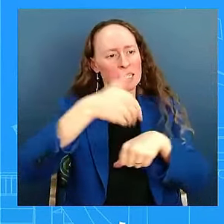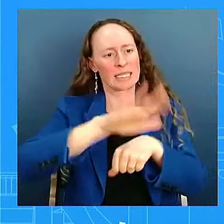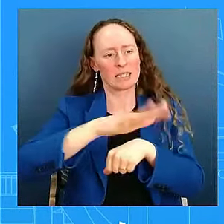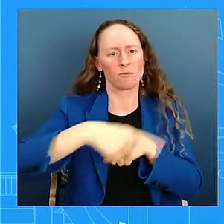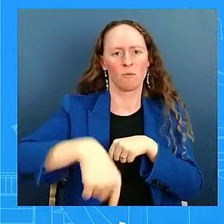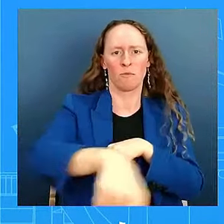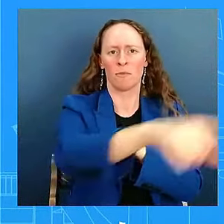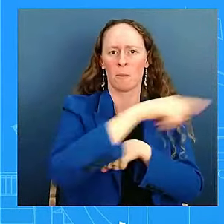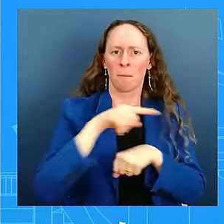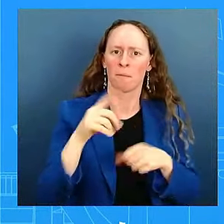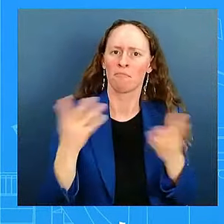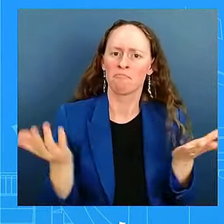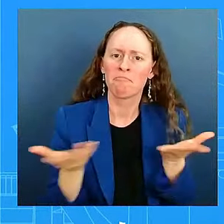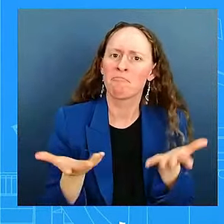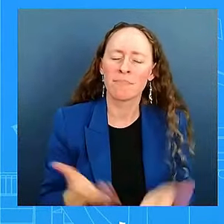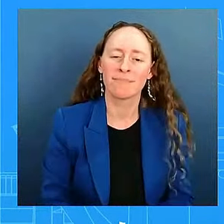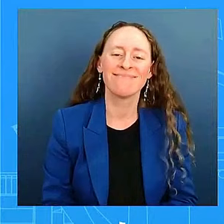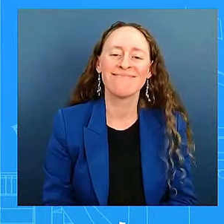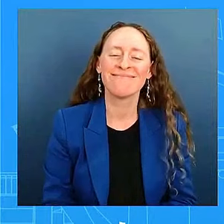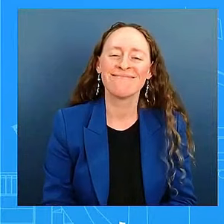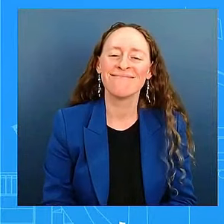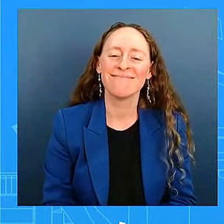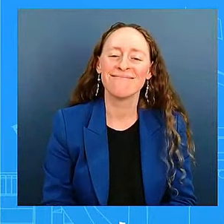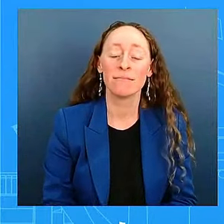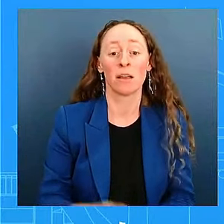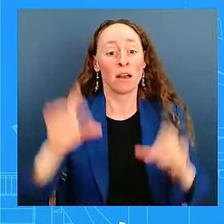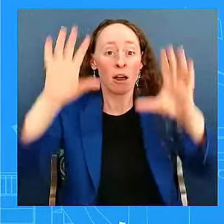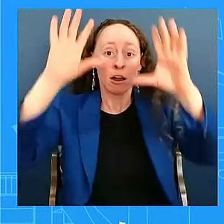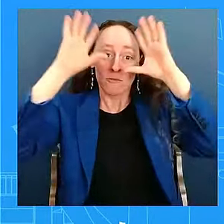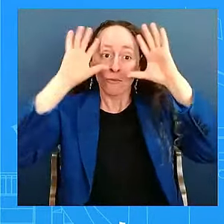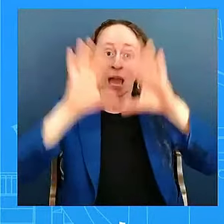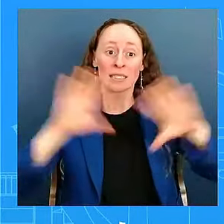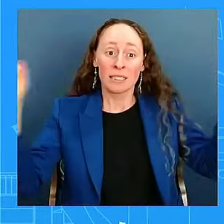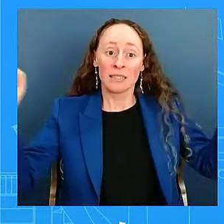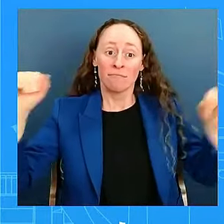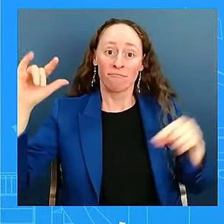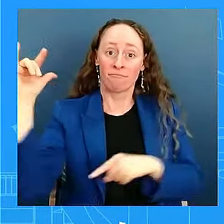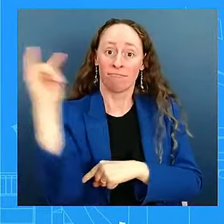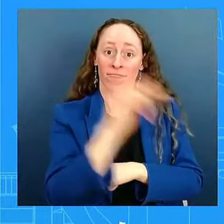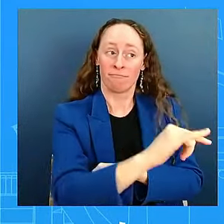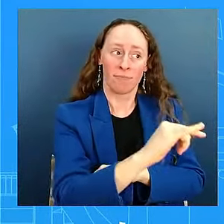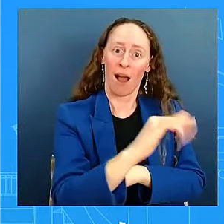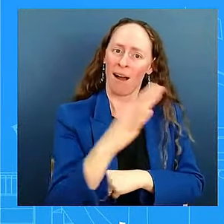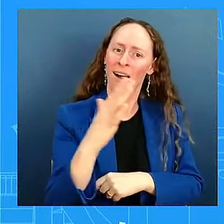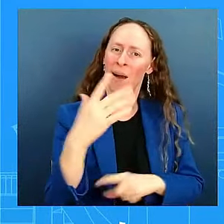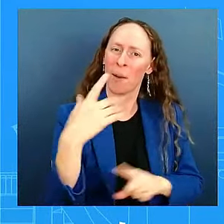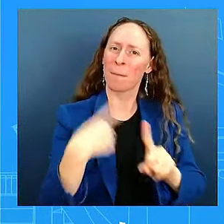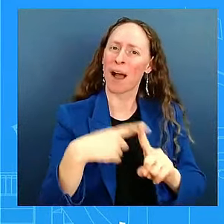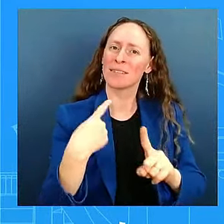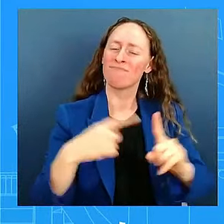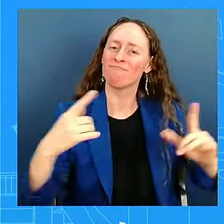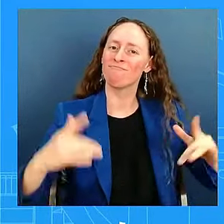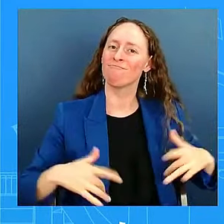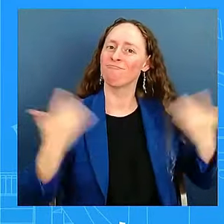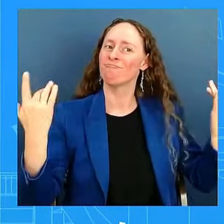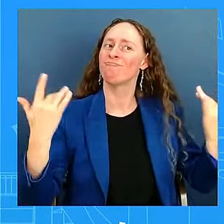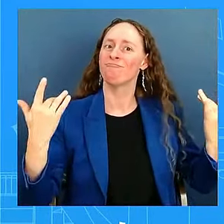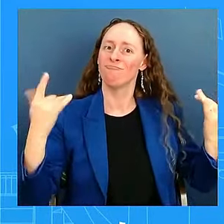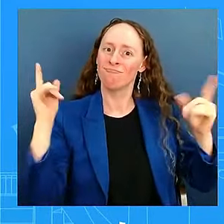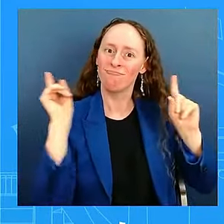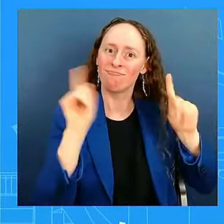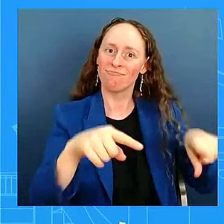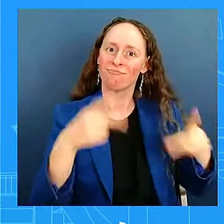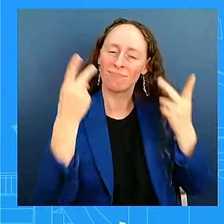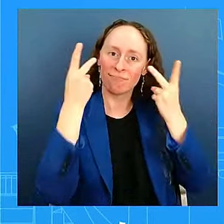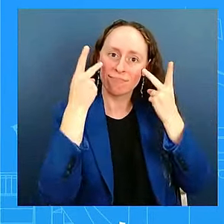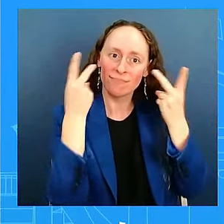about other countries, but the President's going... I'm you're asking me No, but the President's going to the continent. I think, wait, wait, President... And